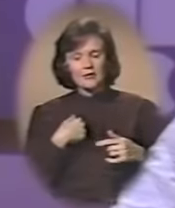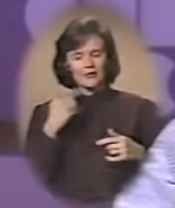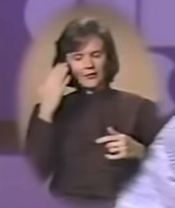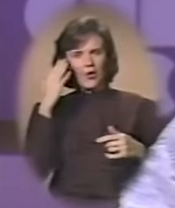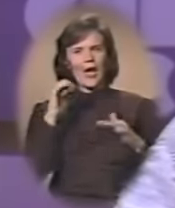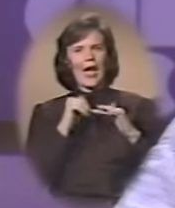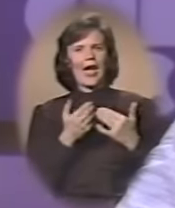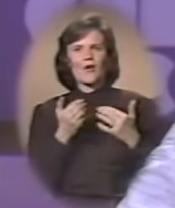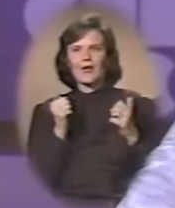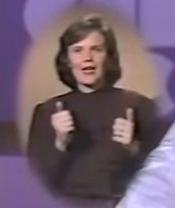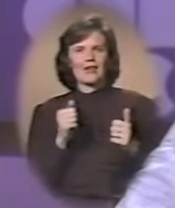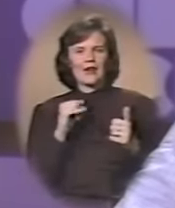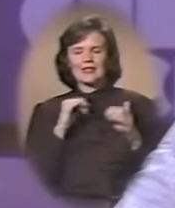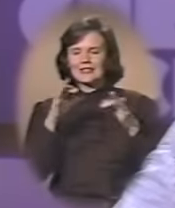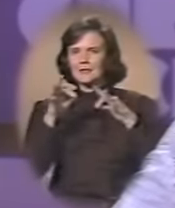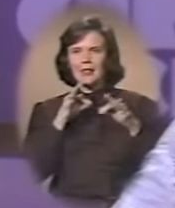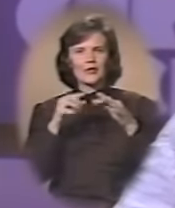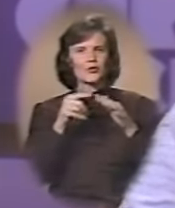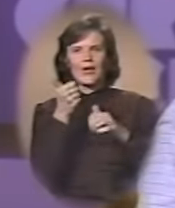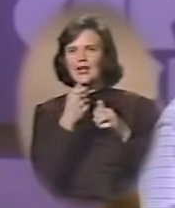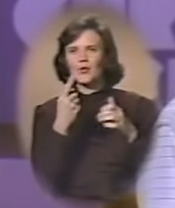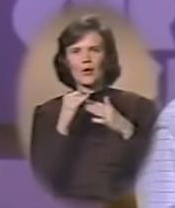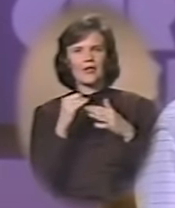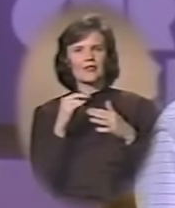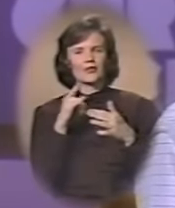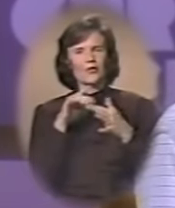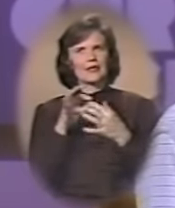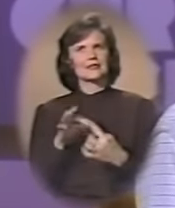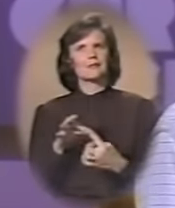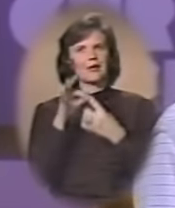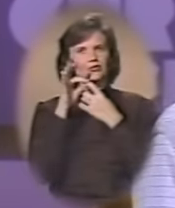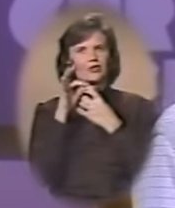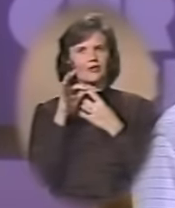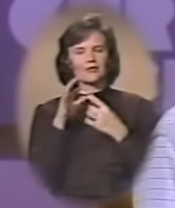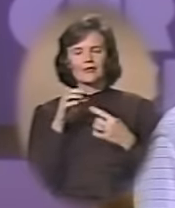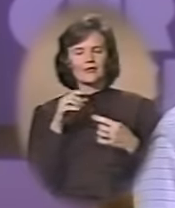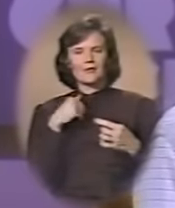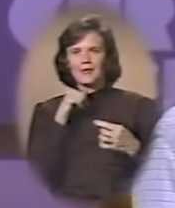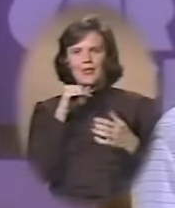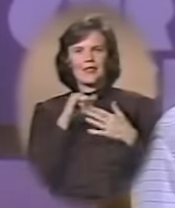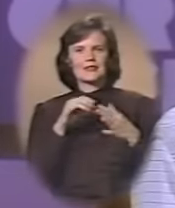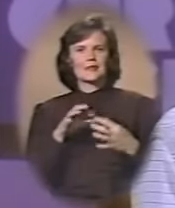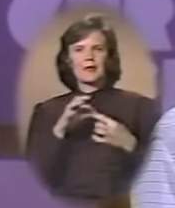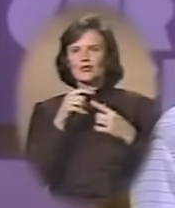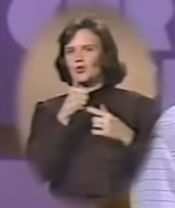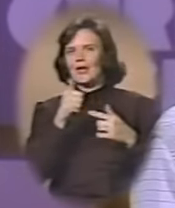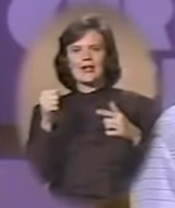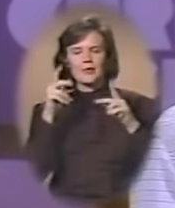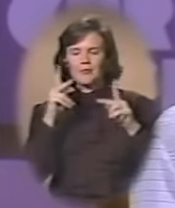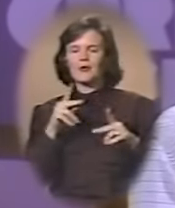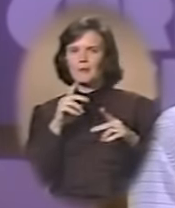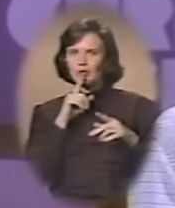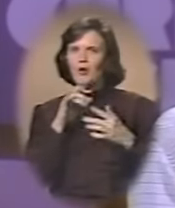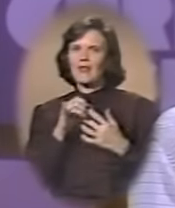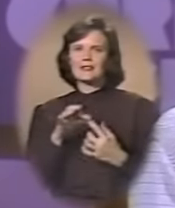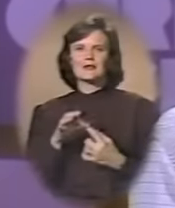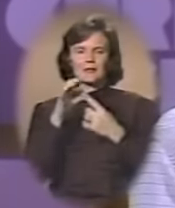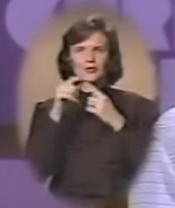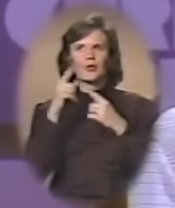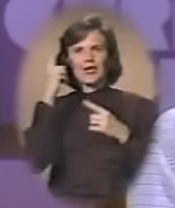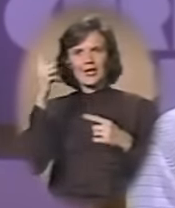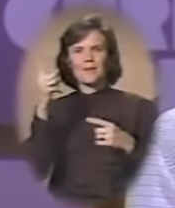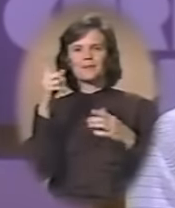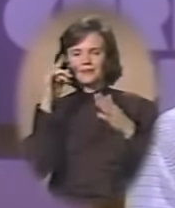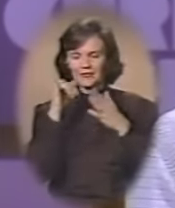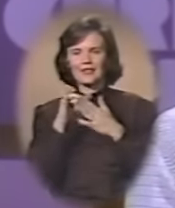you know, how can you ever explain to anybody that you're that special? You're not that special to any human, but you are that special to